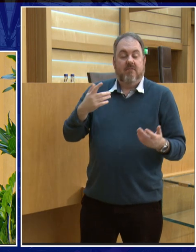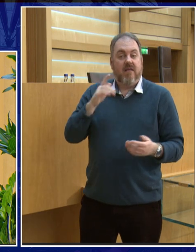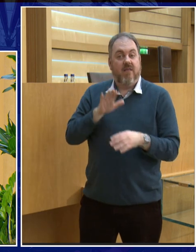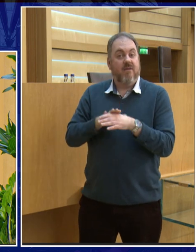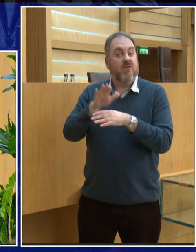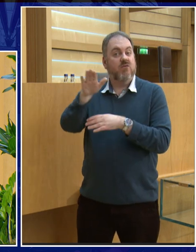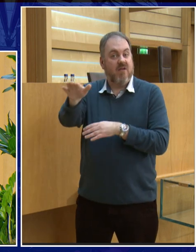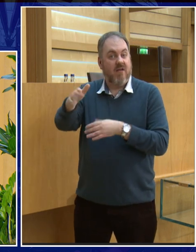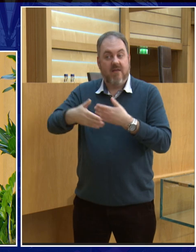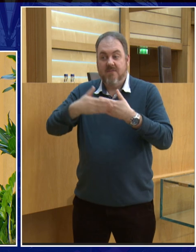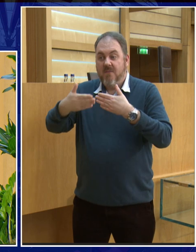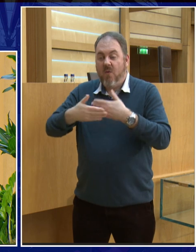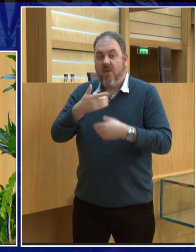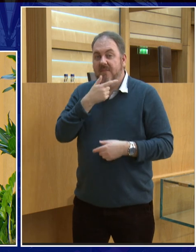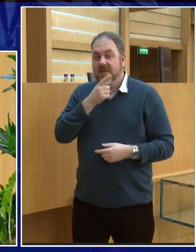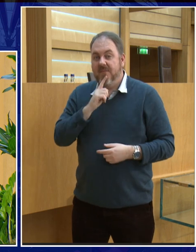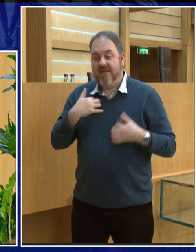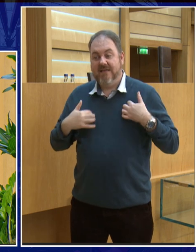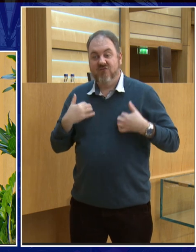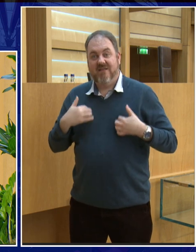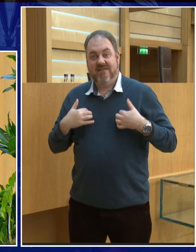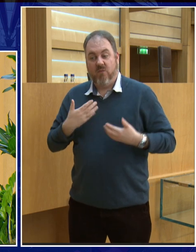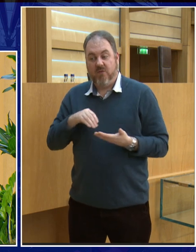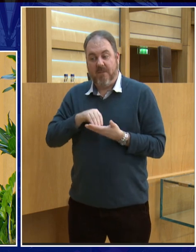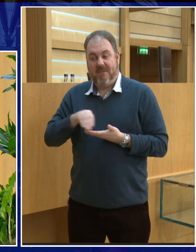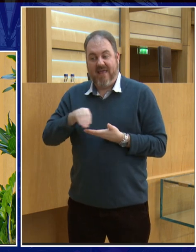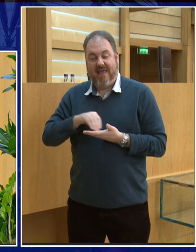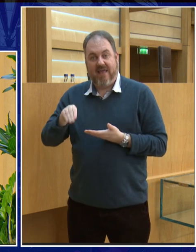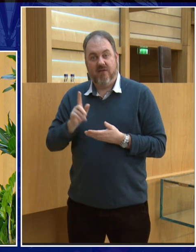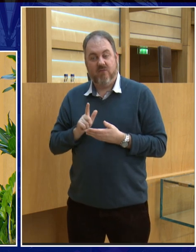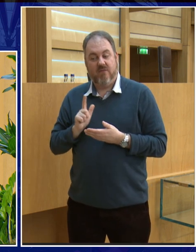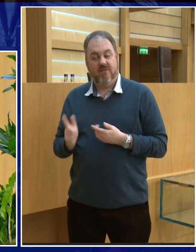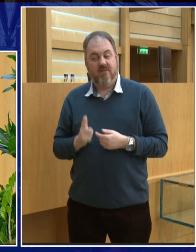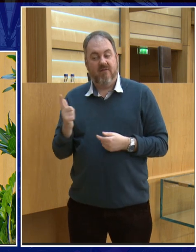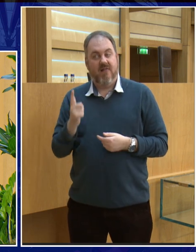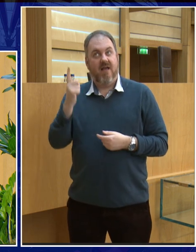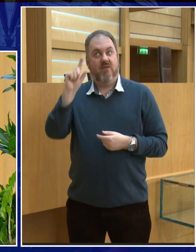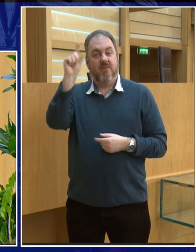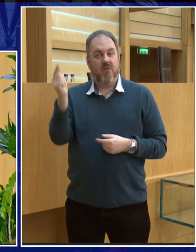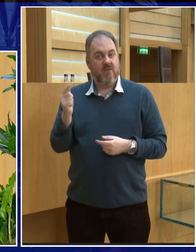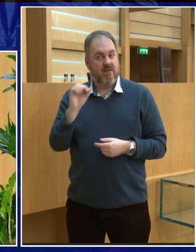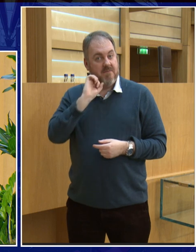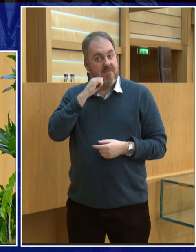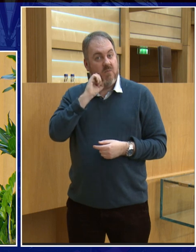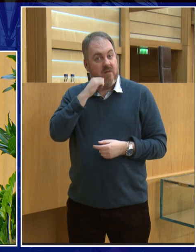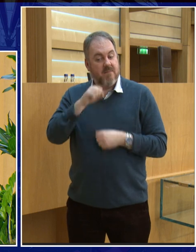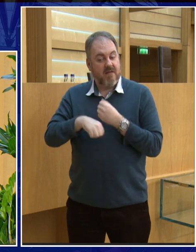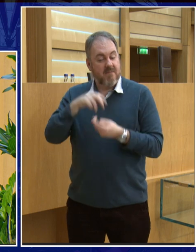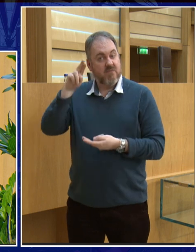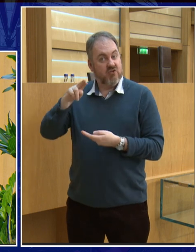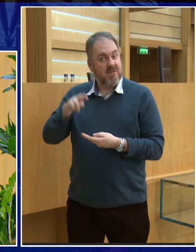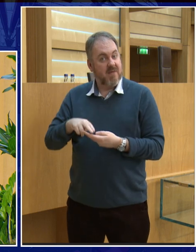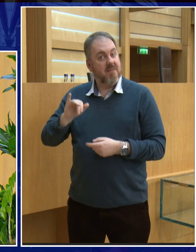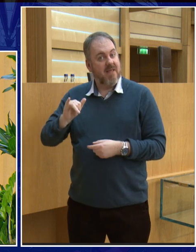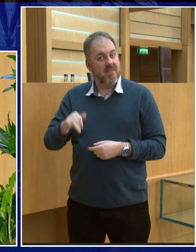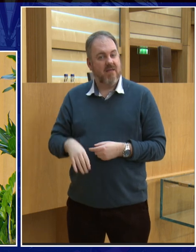and so when there's commerce and there's demand people will actually meet the demand and flights and things like that get cheaper you can see the same with mobile phones the